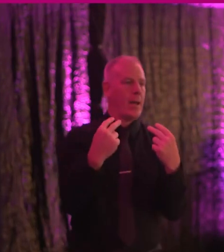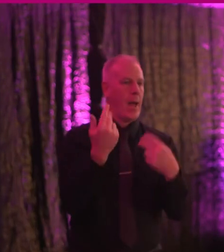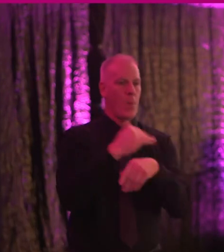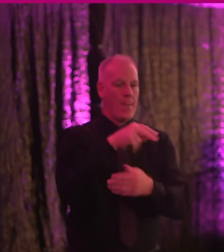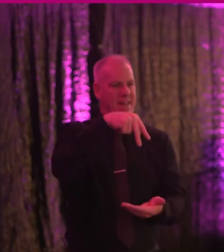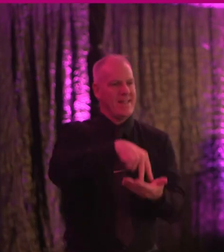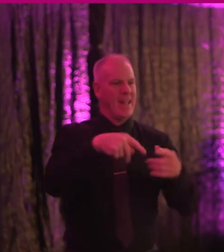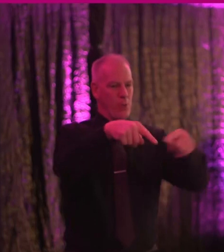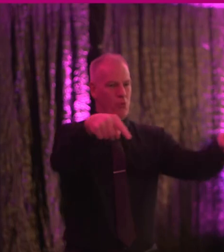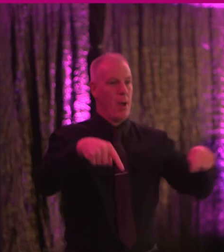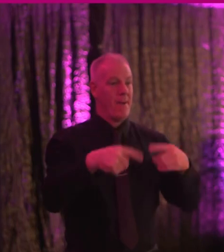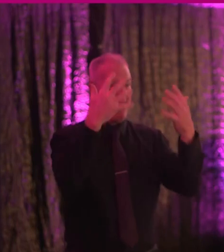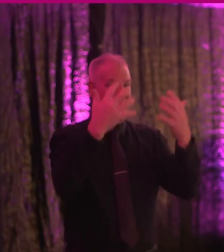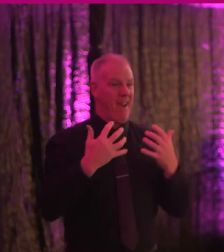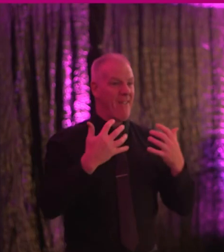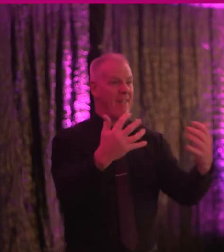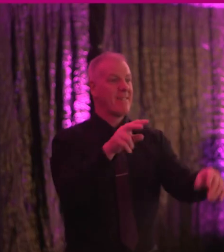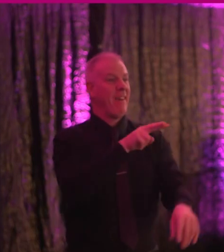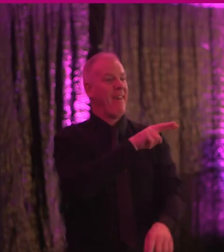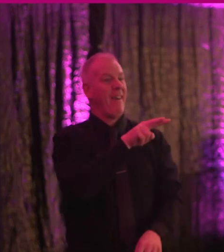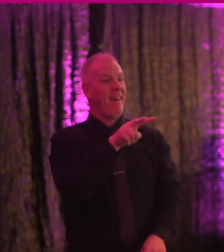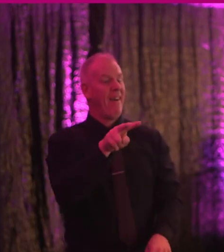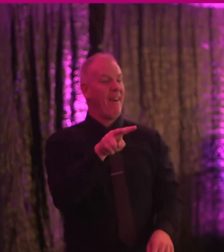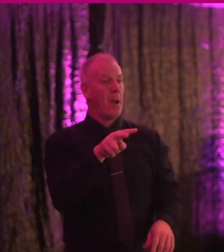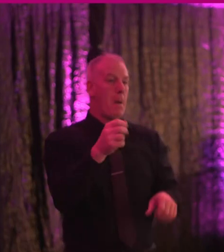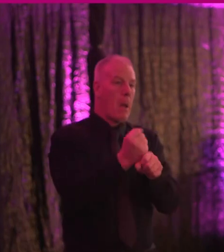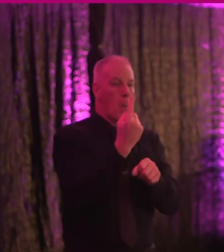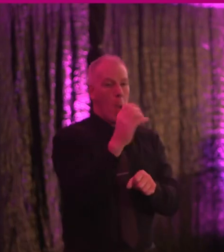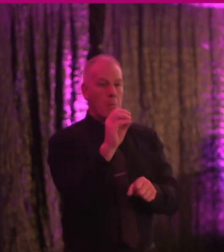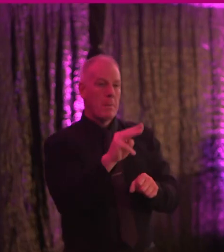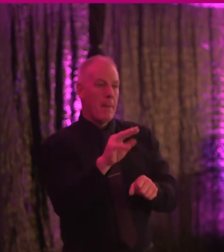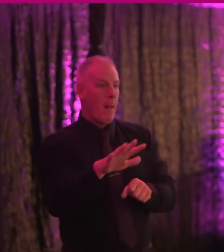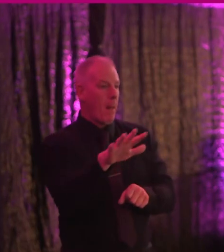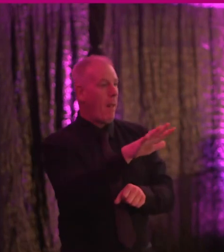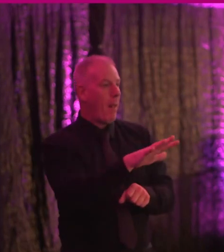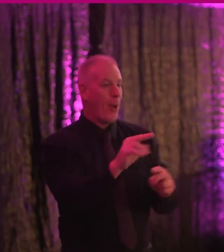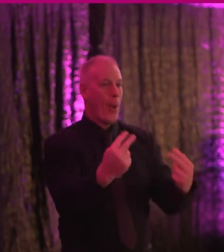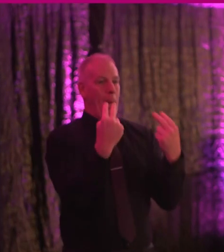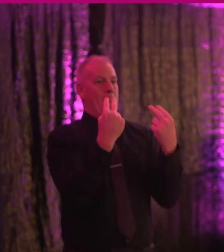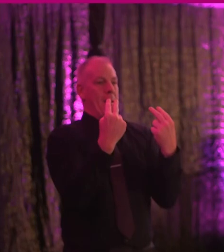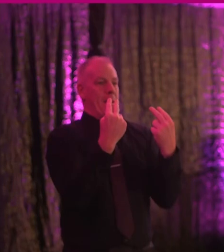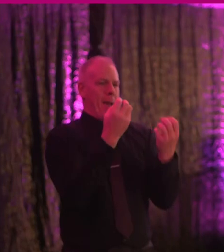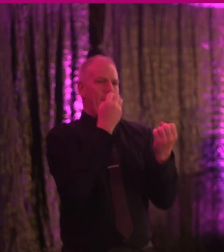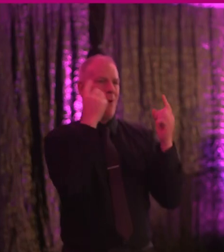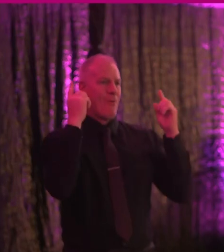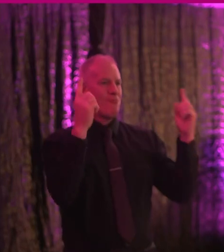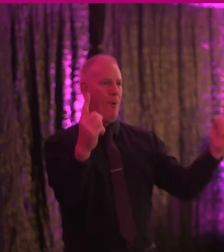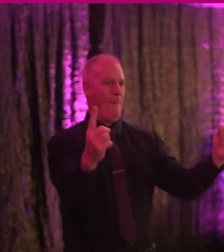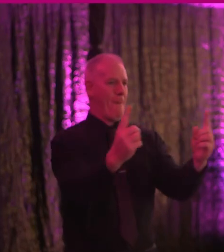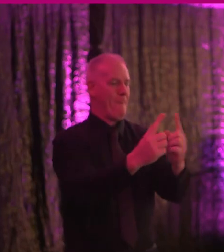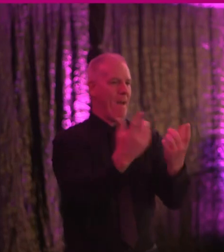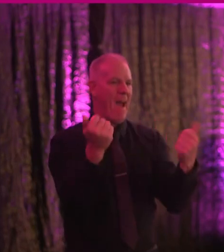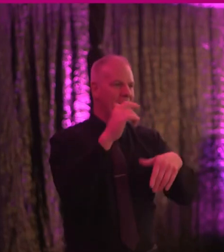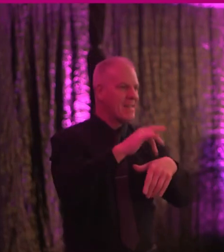standing in the room and I'm facing a group of in excess of 100 people looking up at me in a beautiful room which is